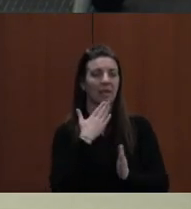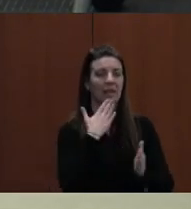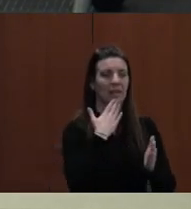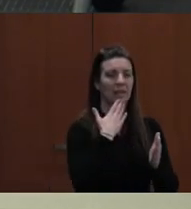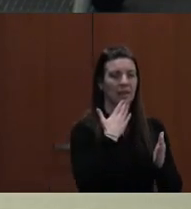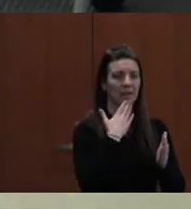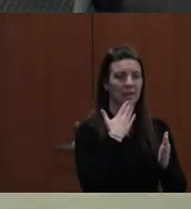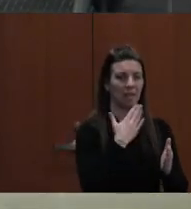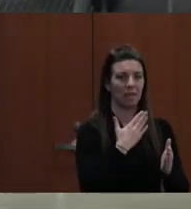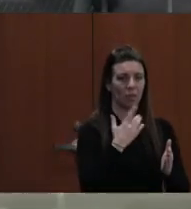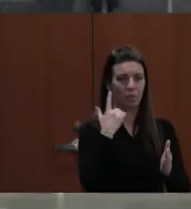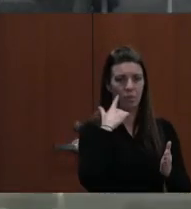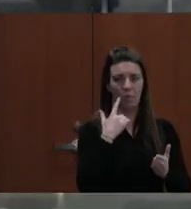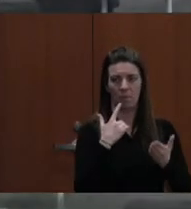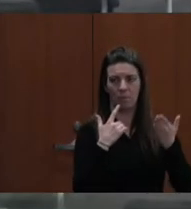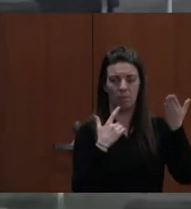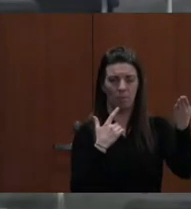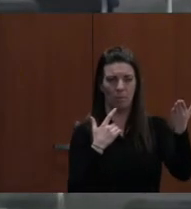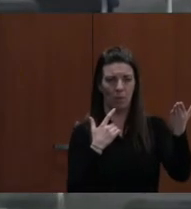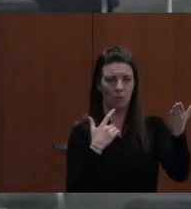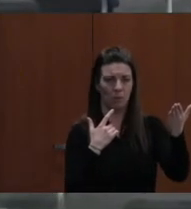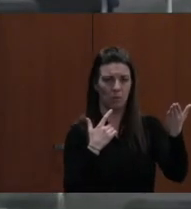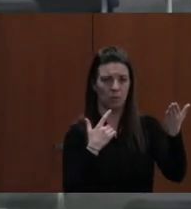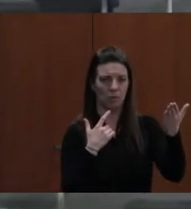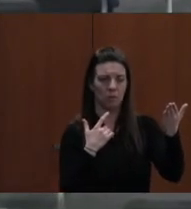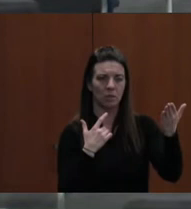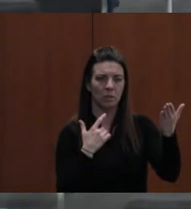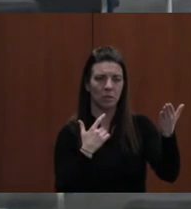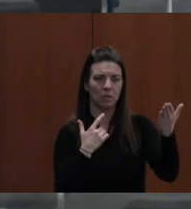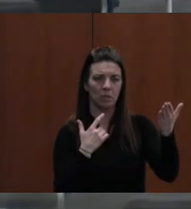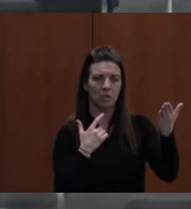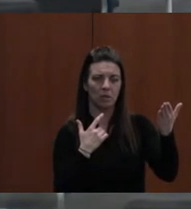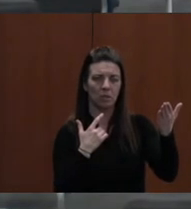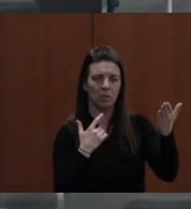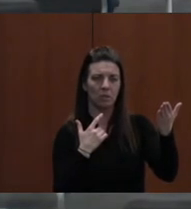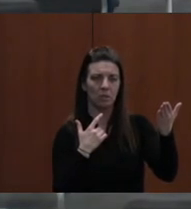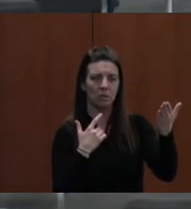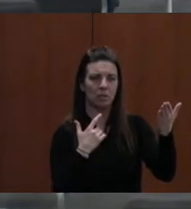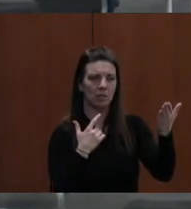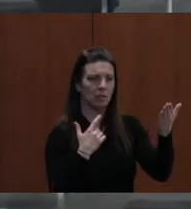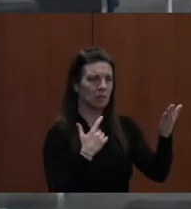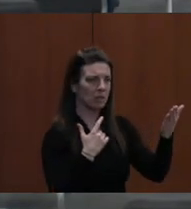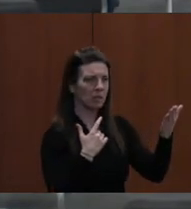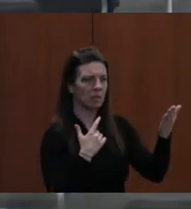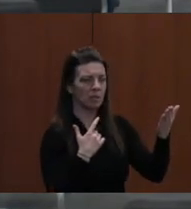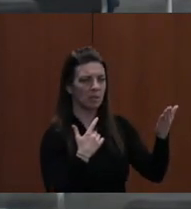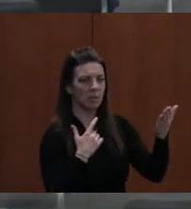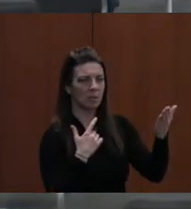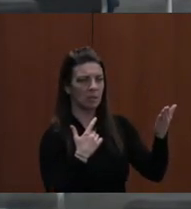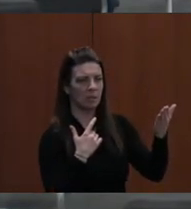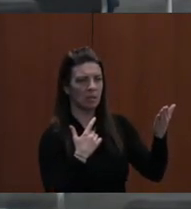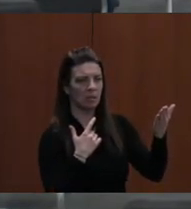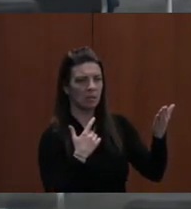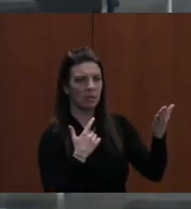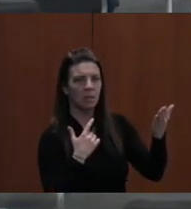YOU WERE